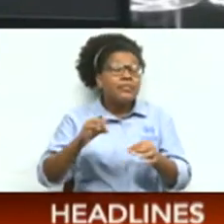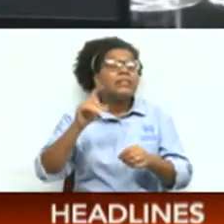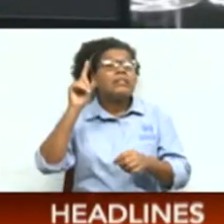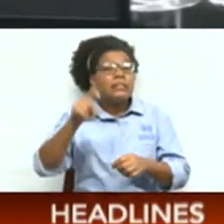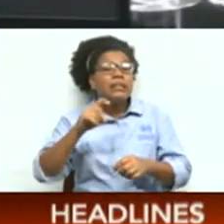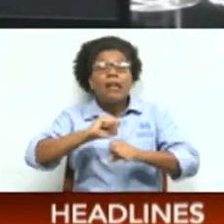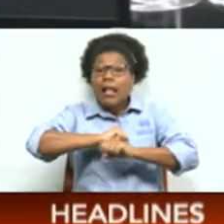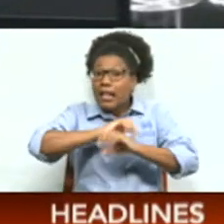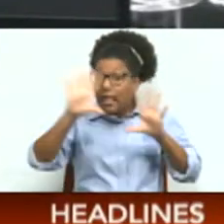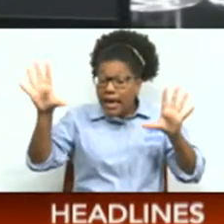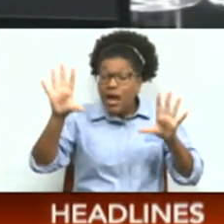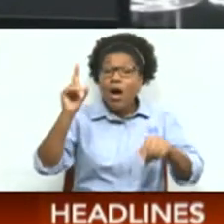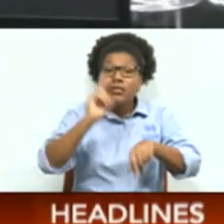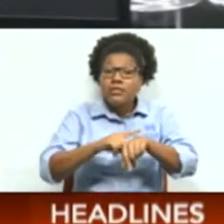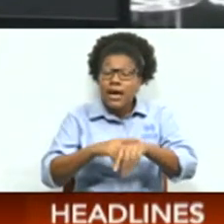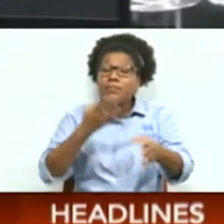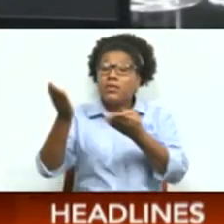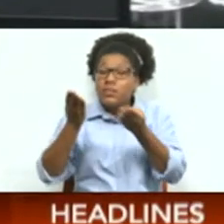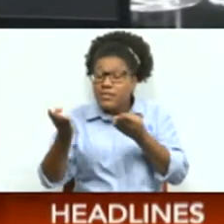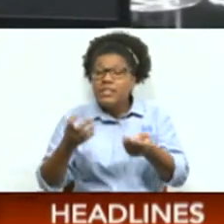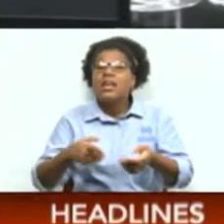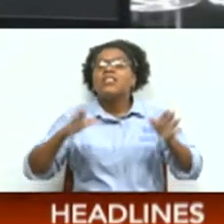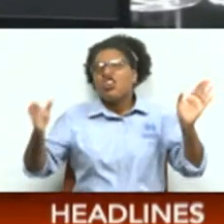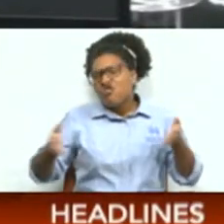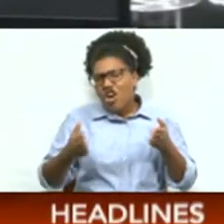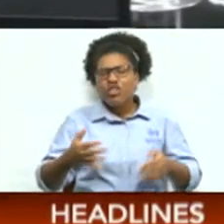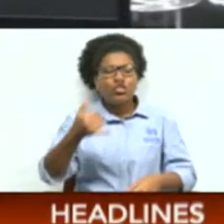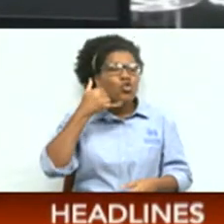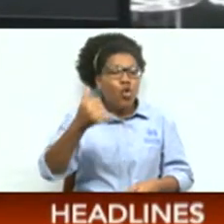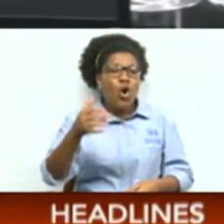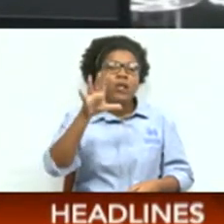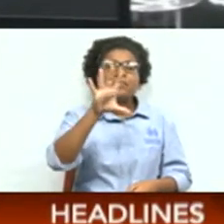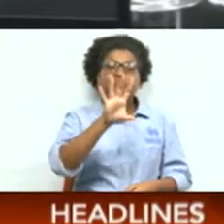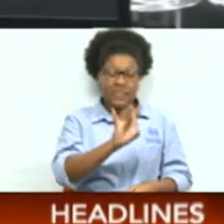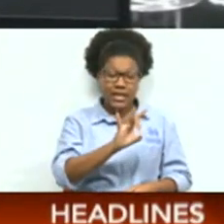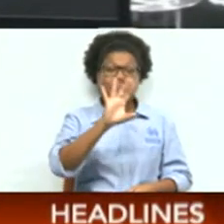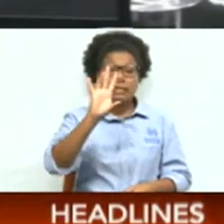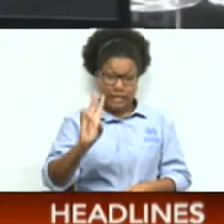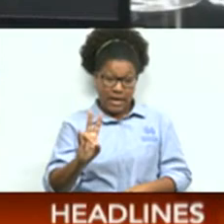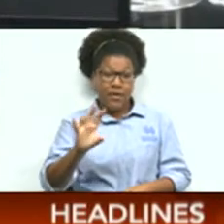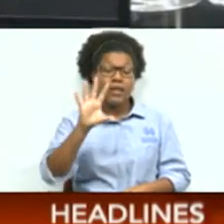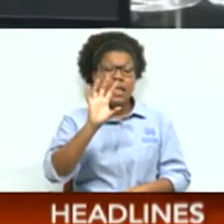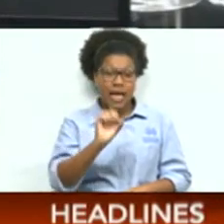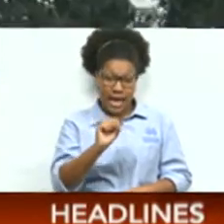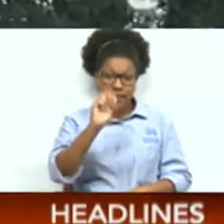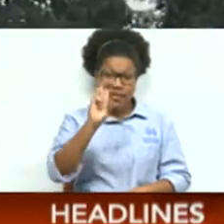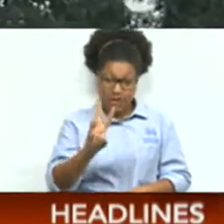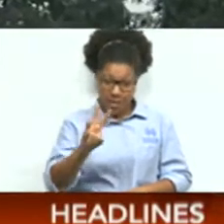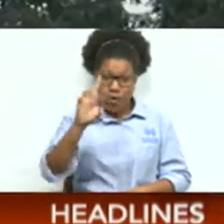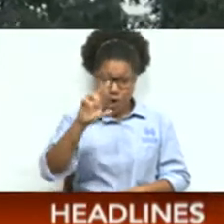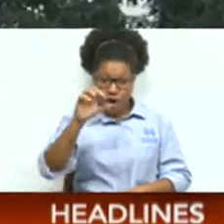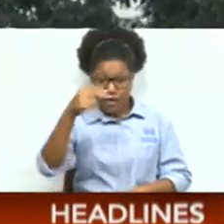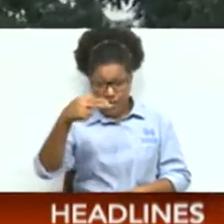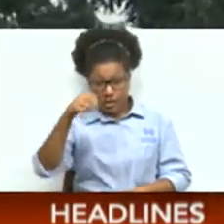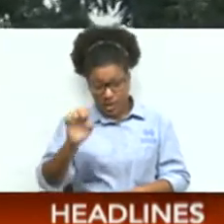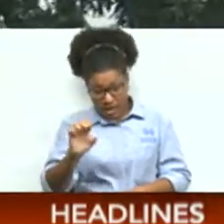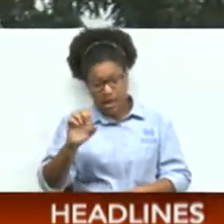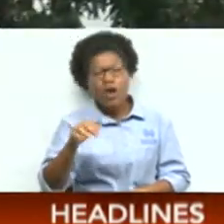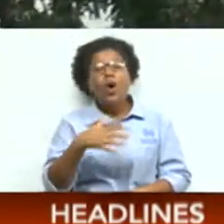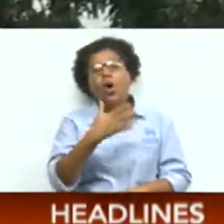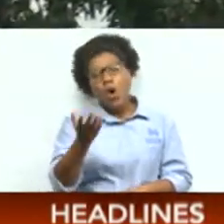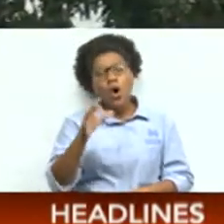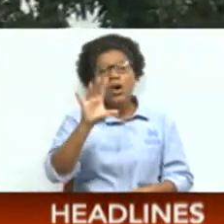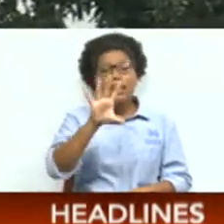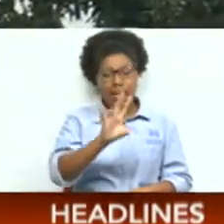operation times and services is encouraged to call 8-7-S-W-R-H-A or 8-7-7-9